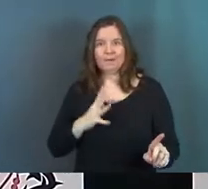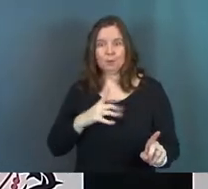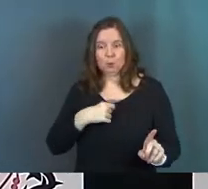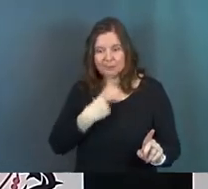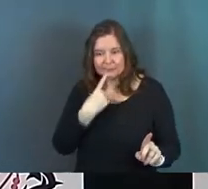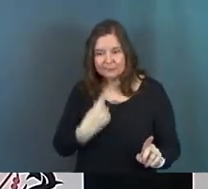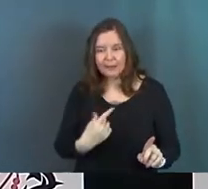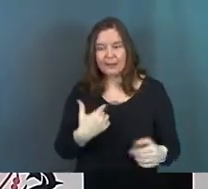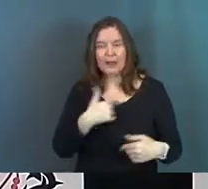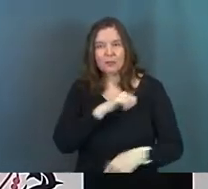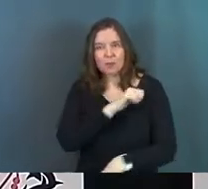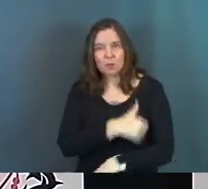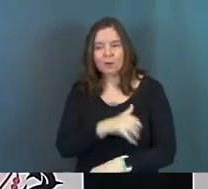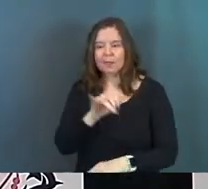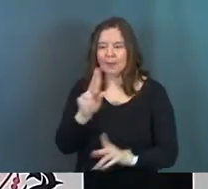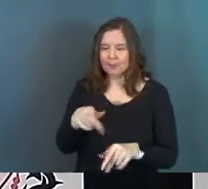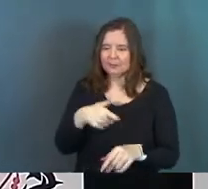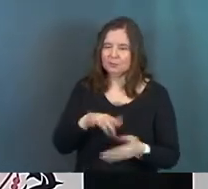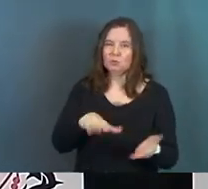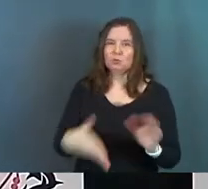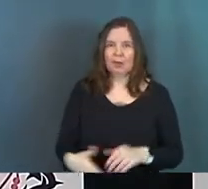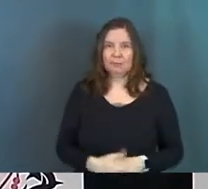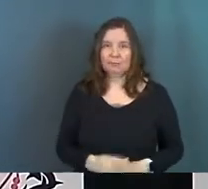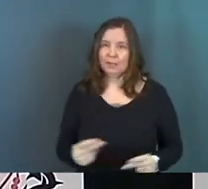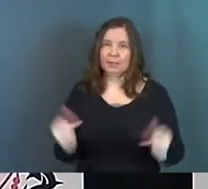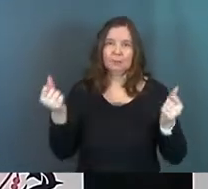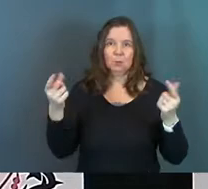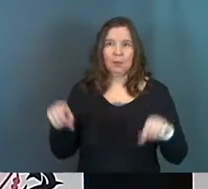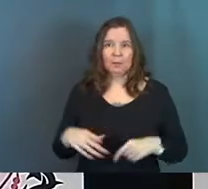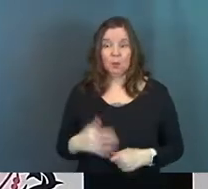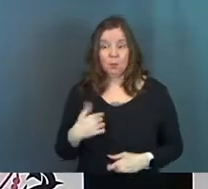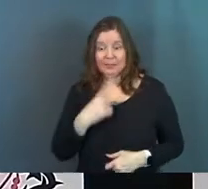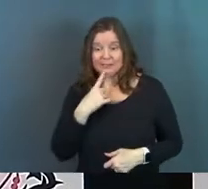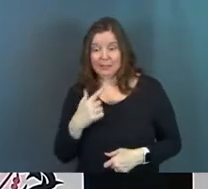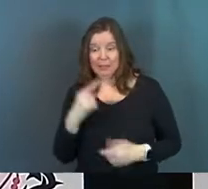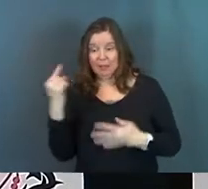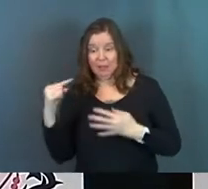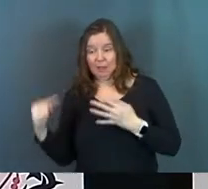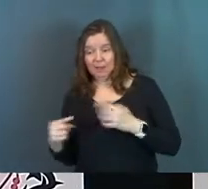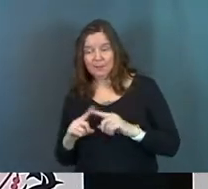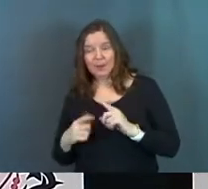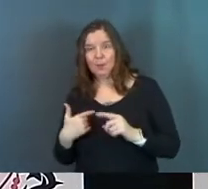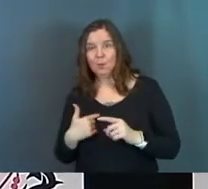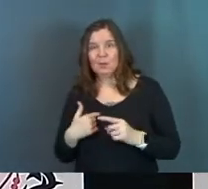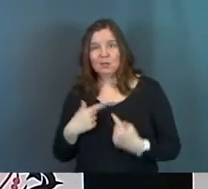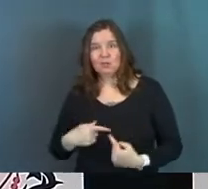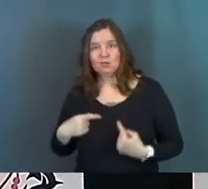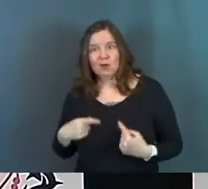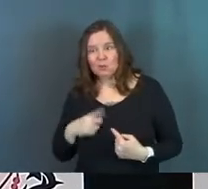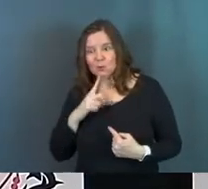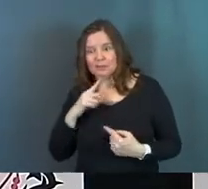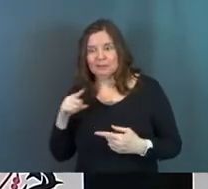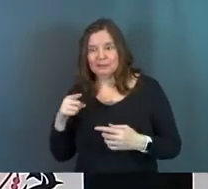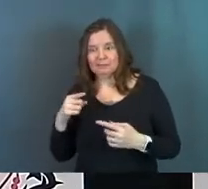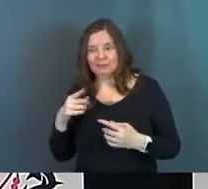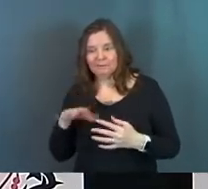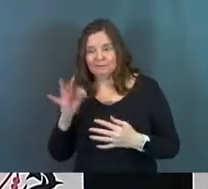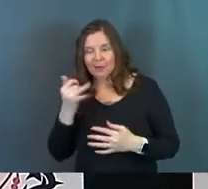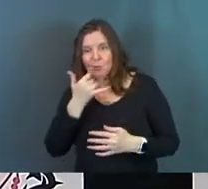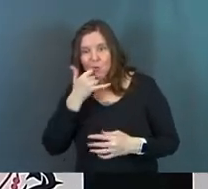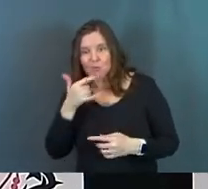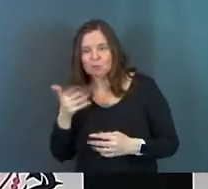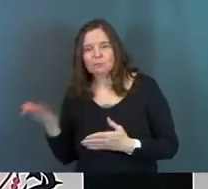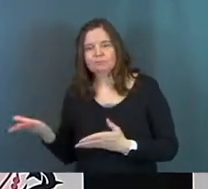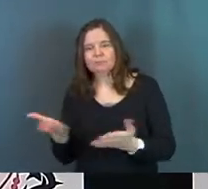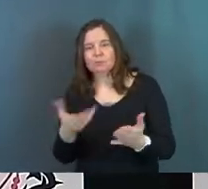who can say and has the authority to go, that person needs to die and it will happen. Like we can say all these things. But again, we are struggling to really accuse Jesus of anything.